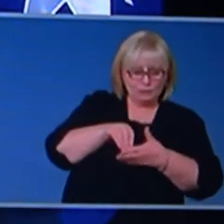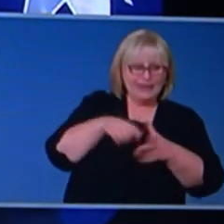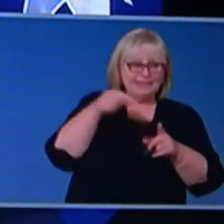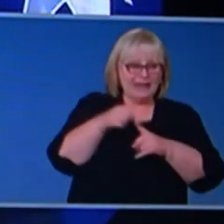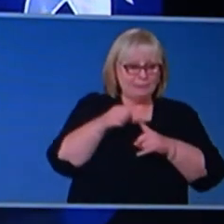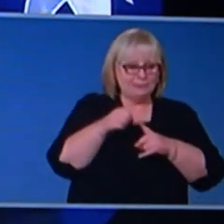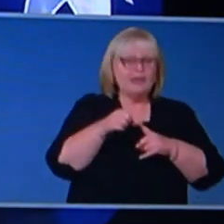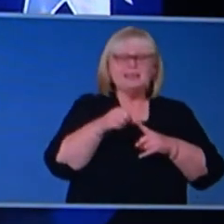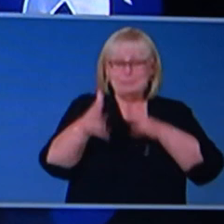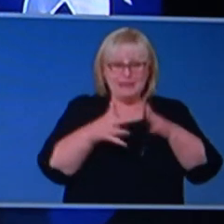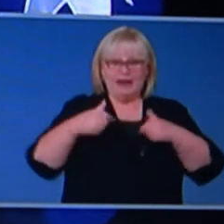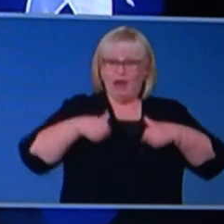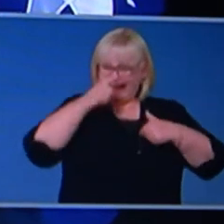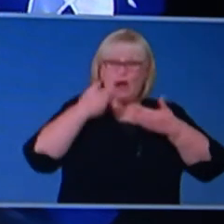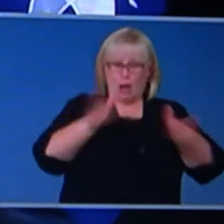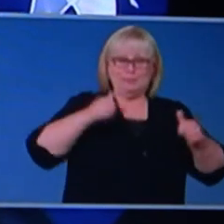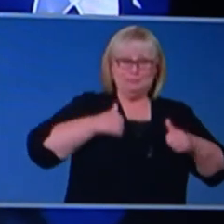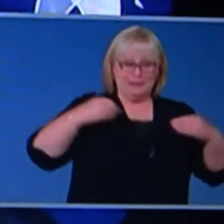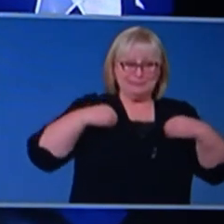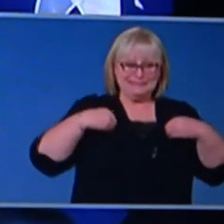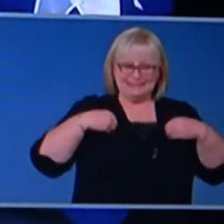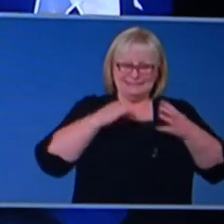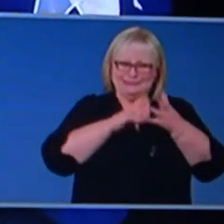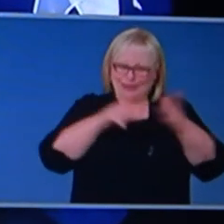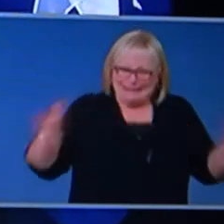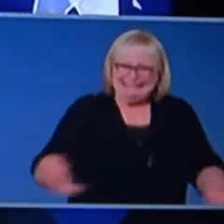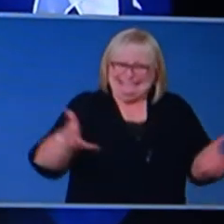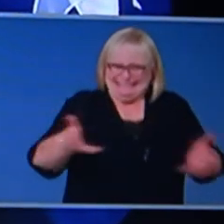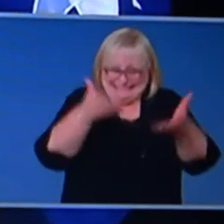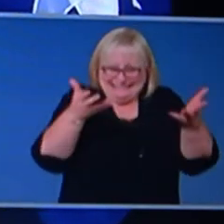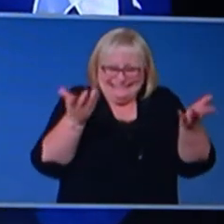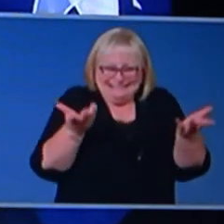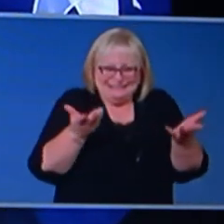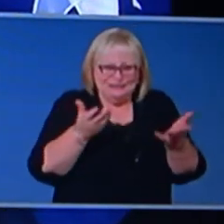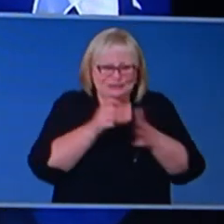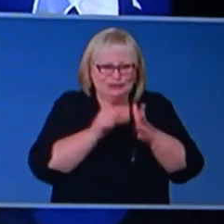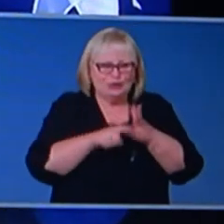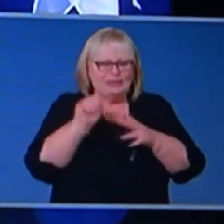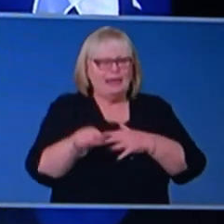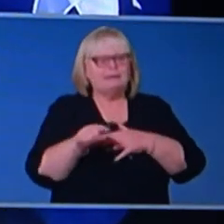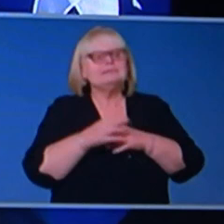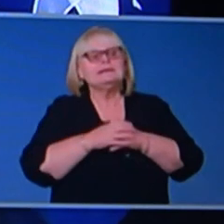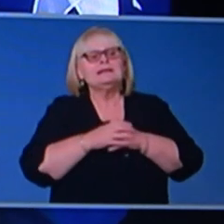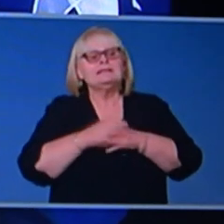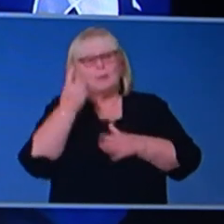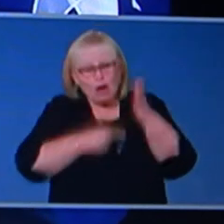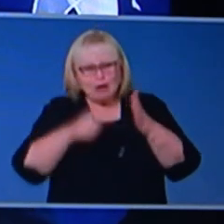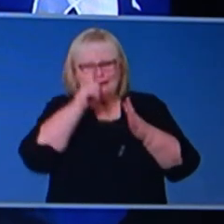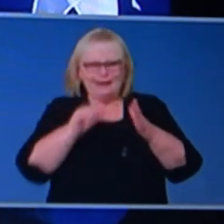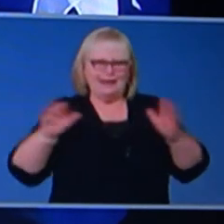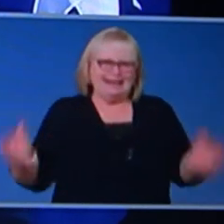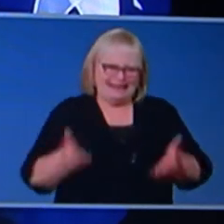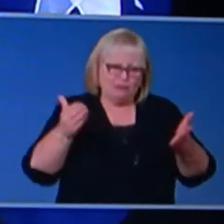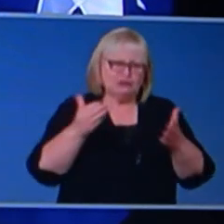then more businesses will be open. Um, and that's, uh, so it's done on the, done on the basis of, of encouragement, uh, in the, in the